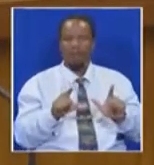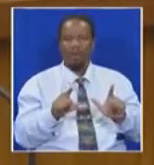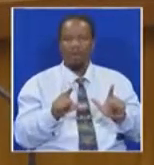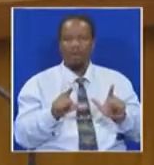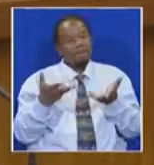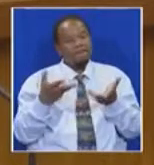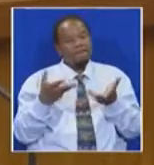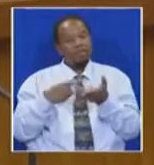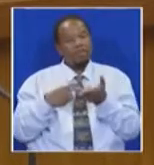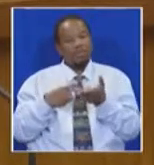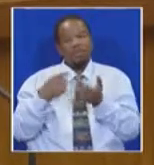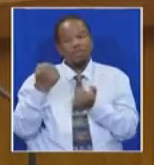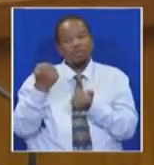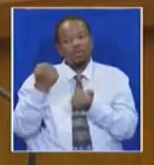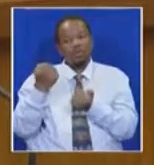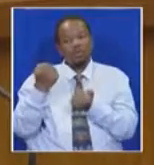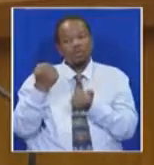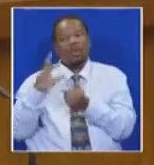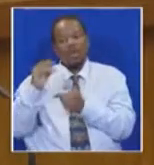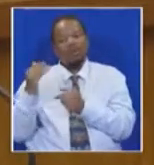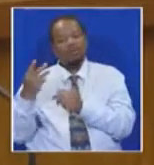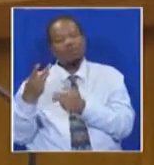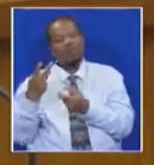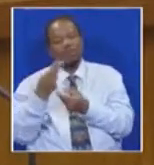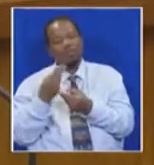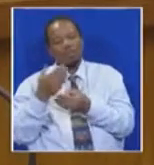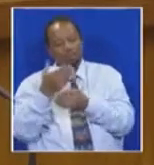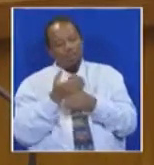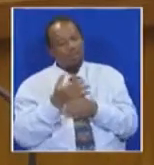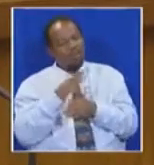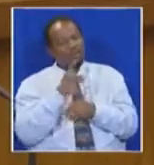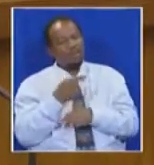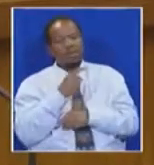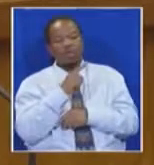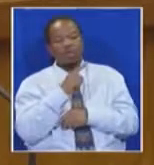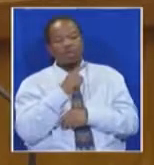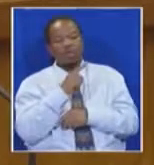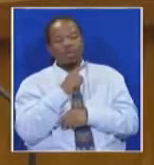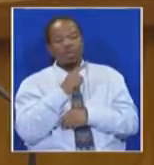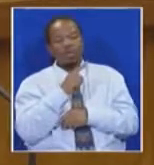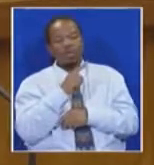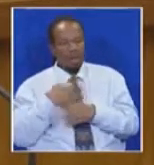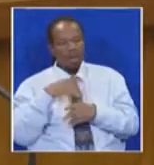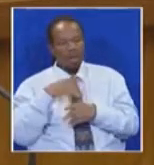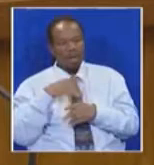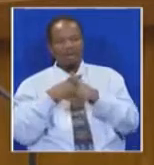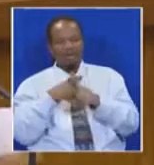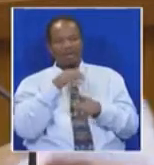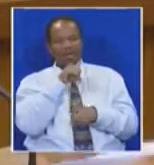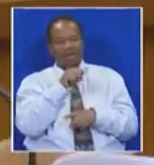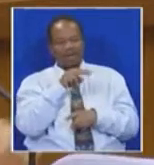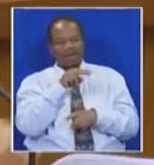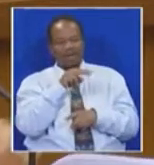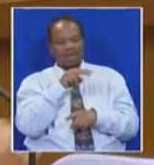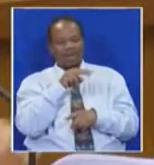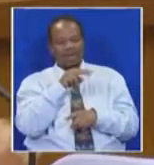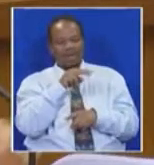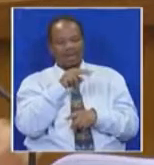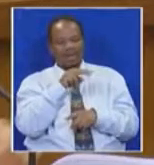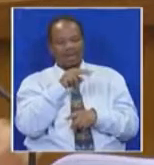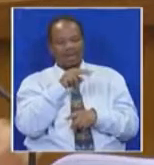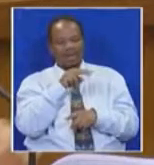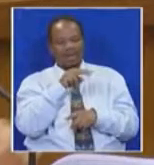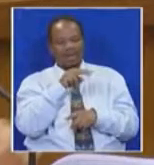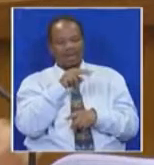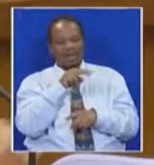judiciary is to protect both. Mr. Zuma, his executive, and the ANC, is unwilling to accept that